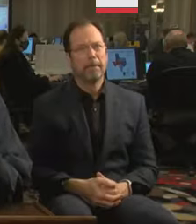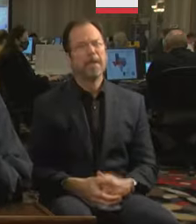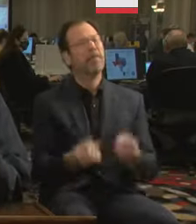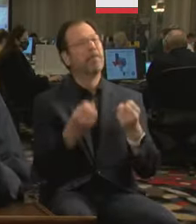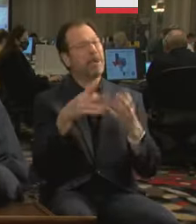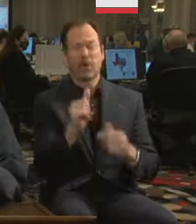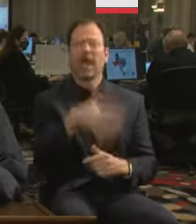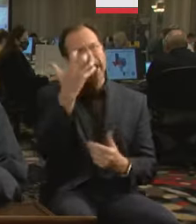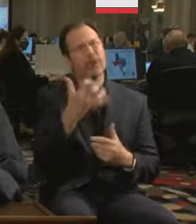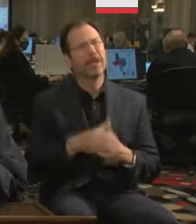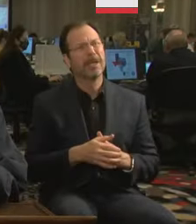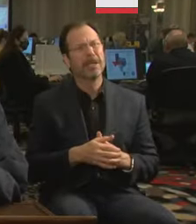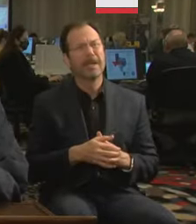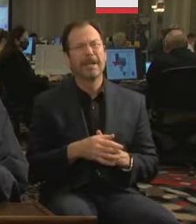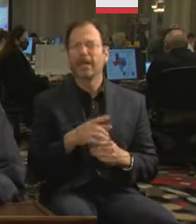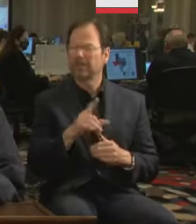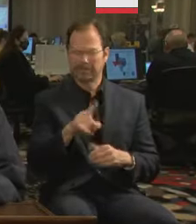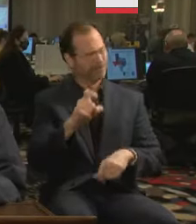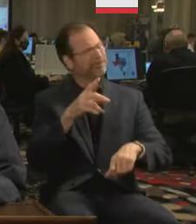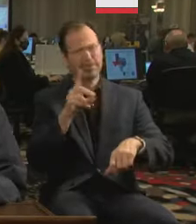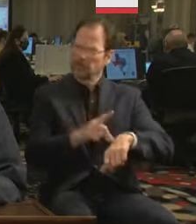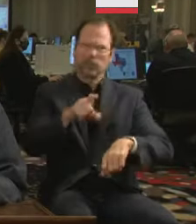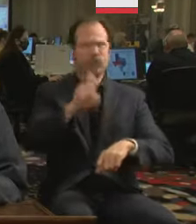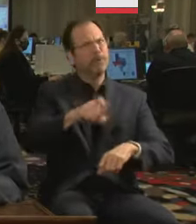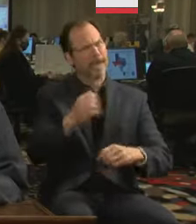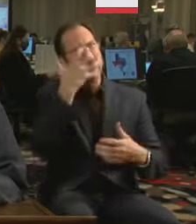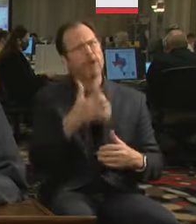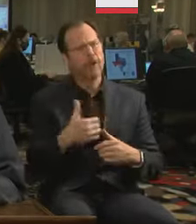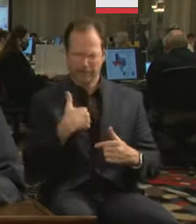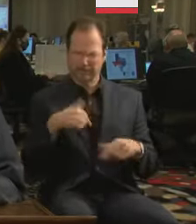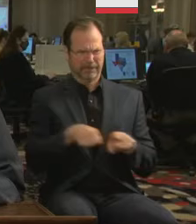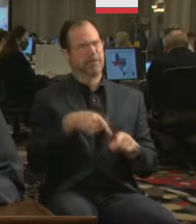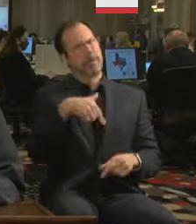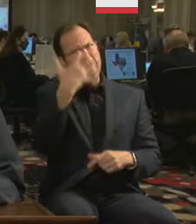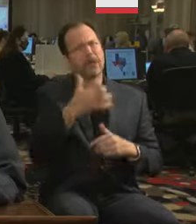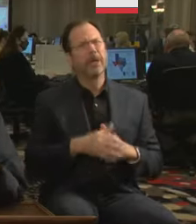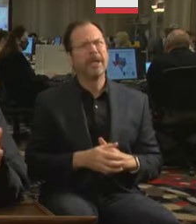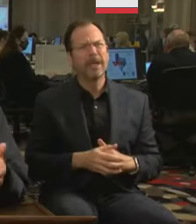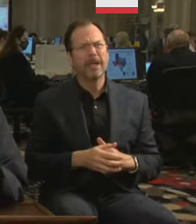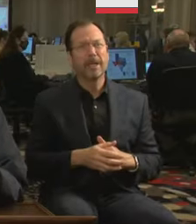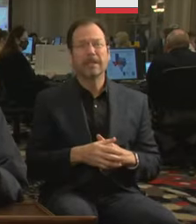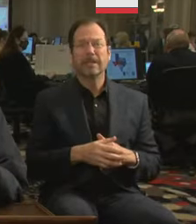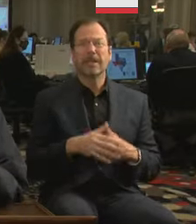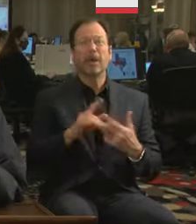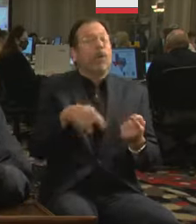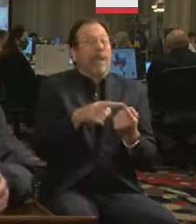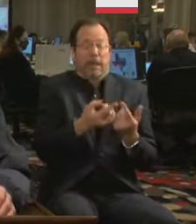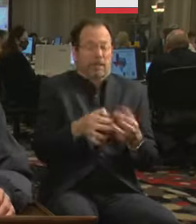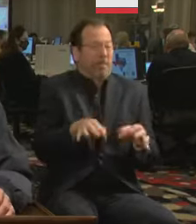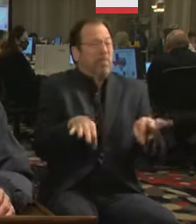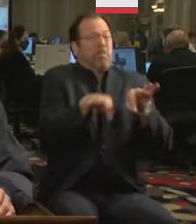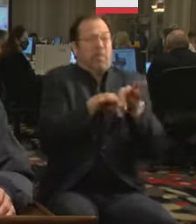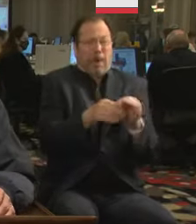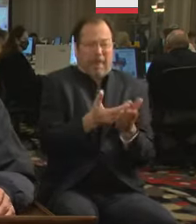Many of you are angry, and you have a right to be. I'm angry too. At a time when essential